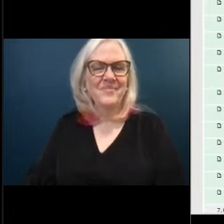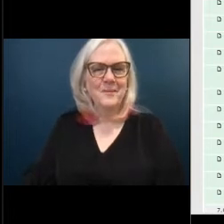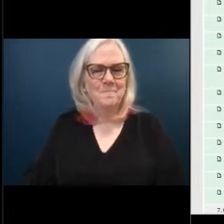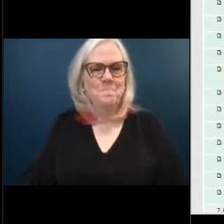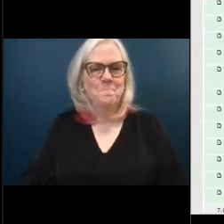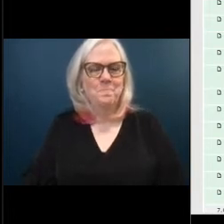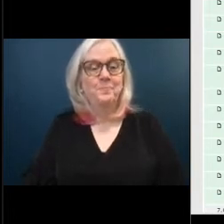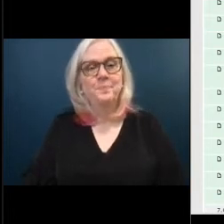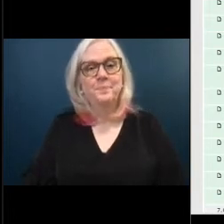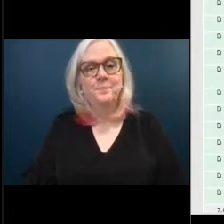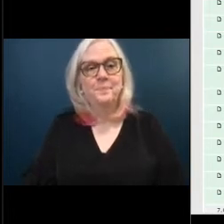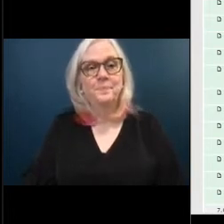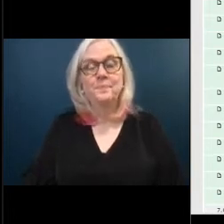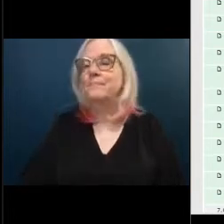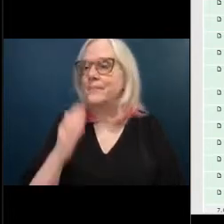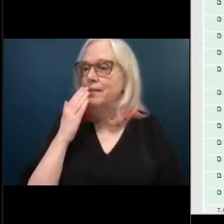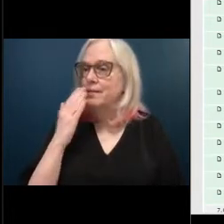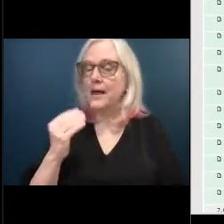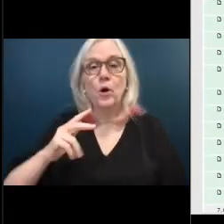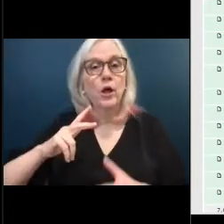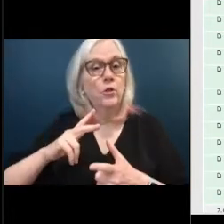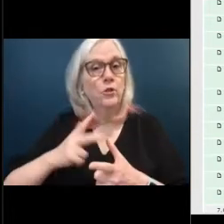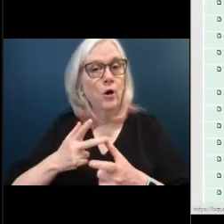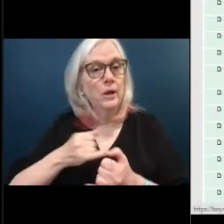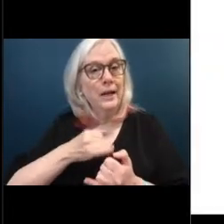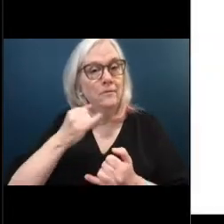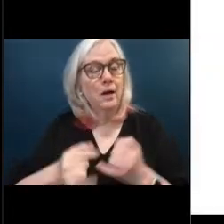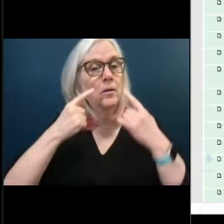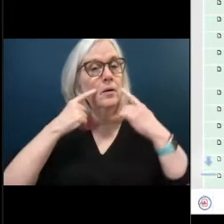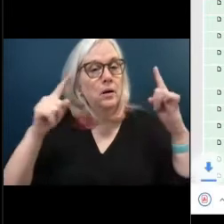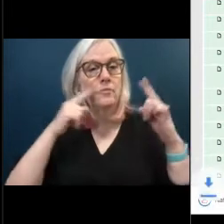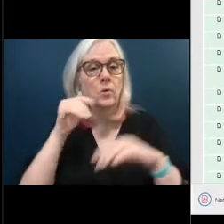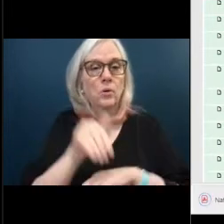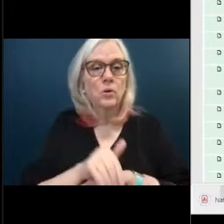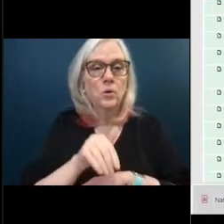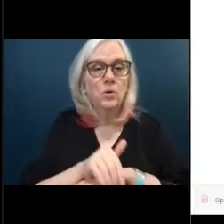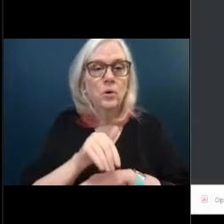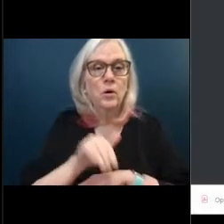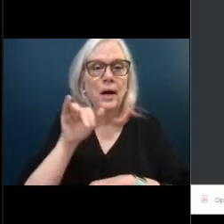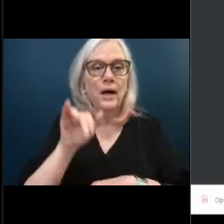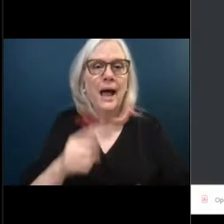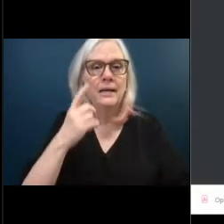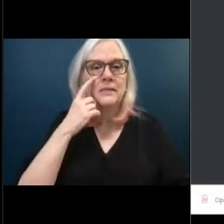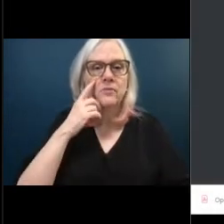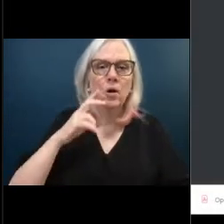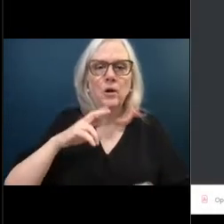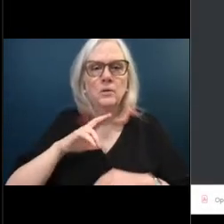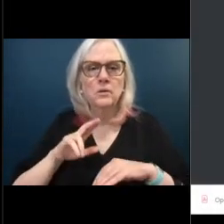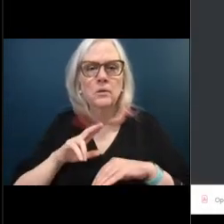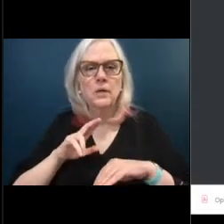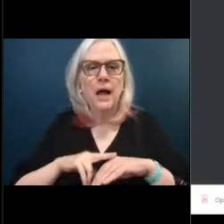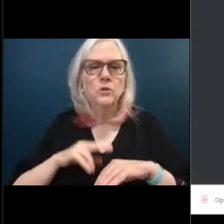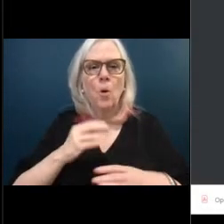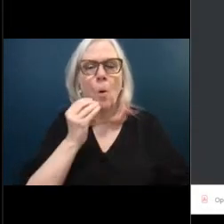Thank you. Our third and final proclamation for the evening is for National Home Ownership Month. This is going to